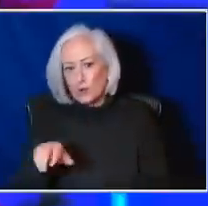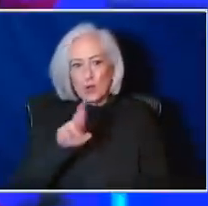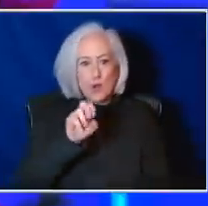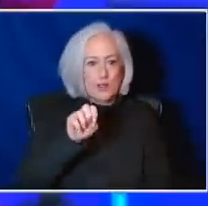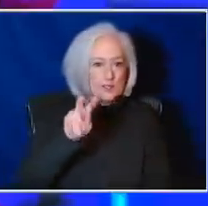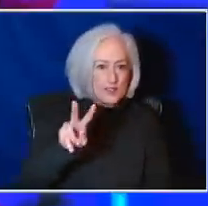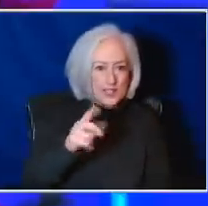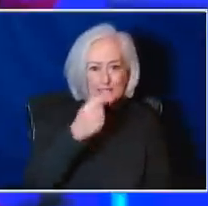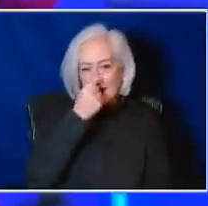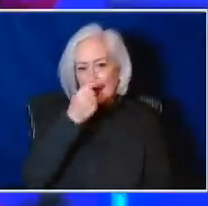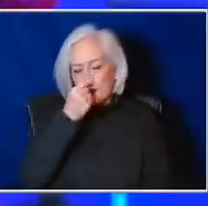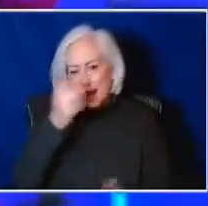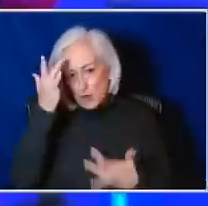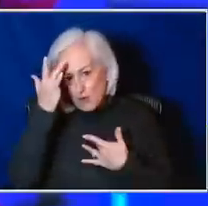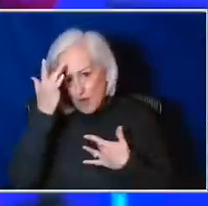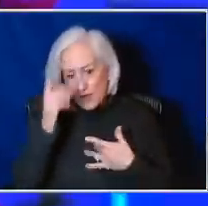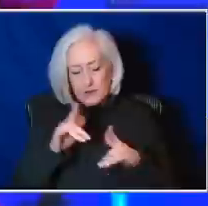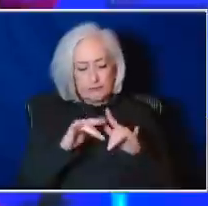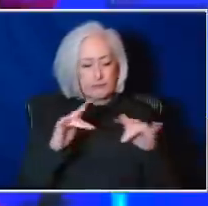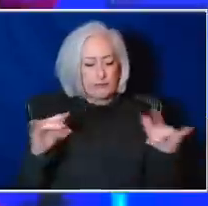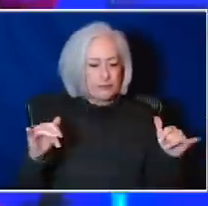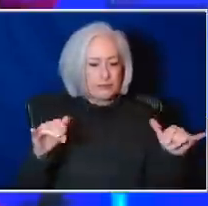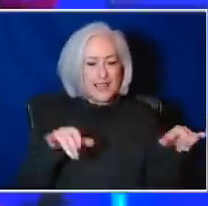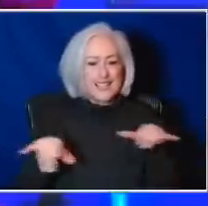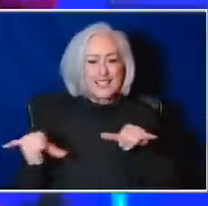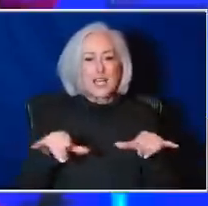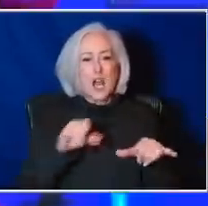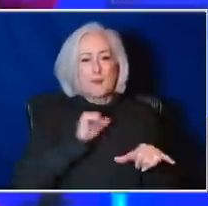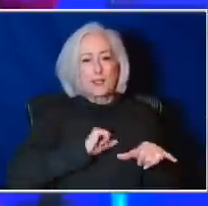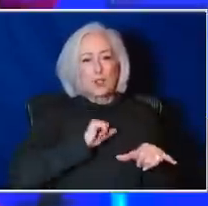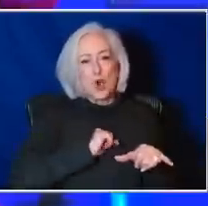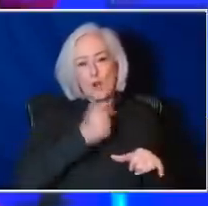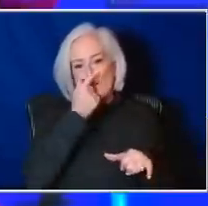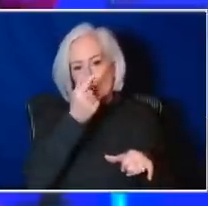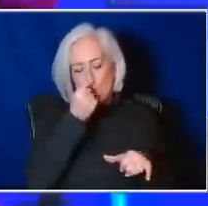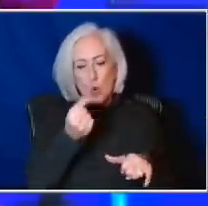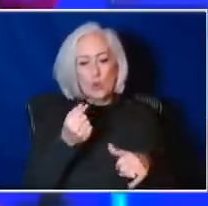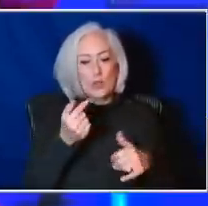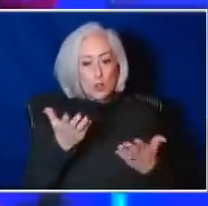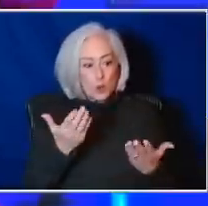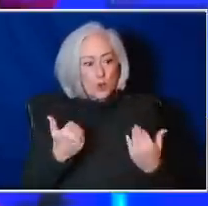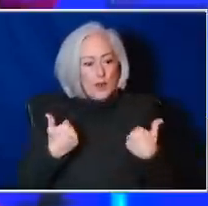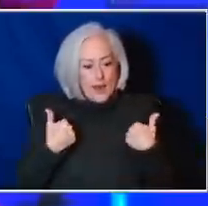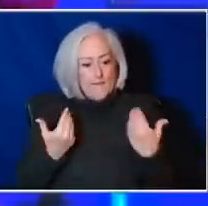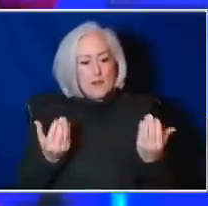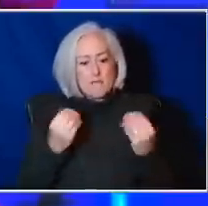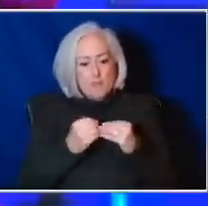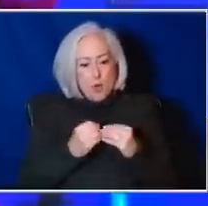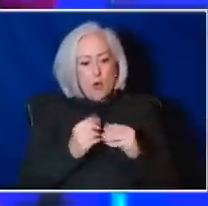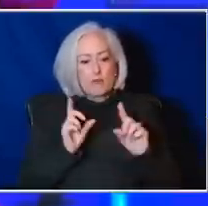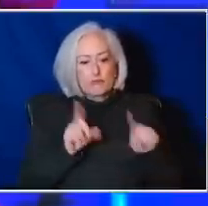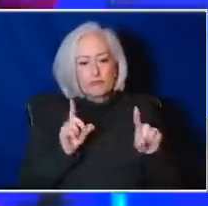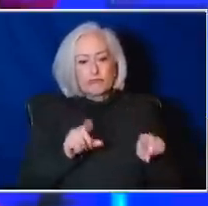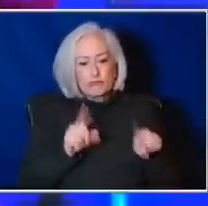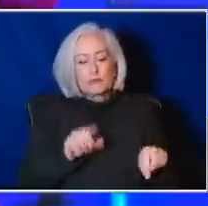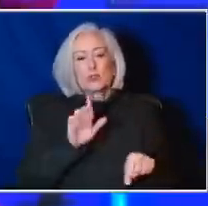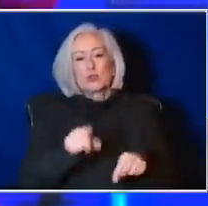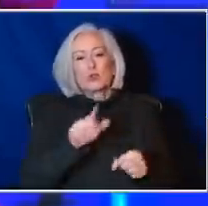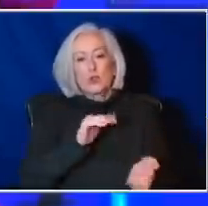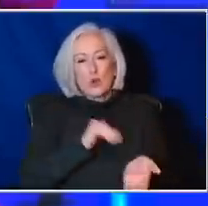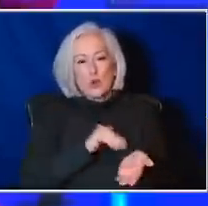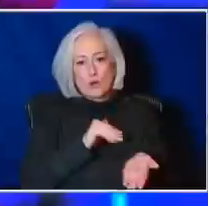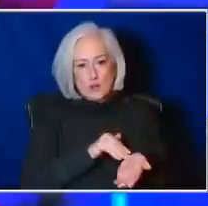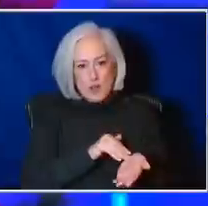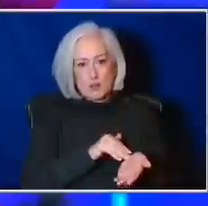metapneumovirus, all these common coughs and cold. And so you will have more visits to your medical institutions,